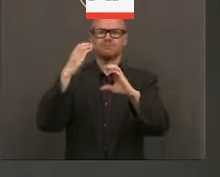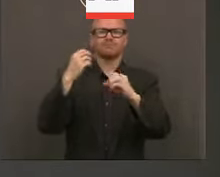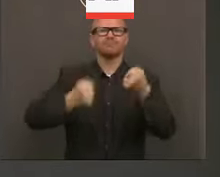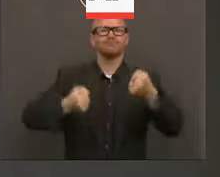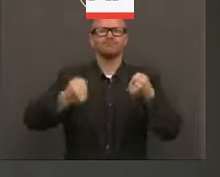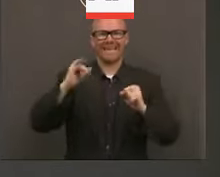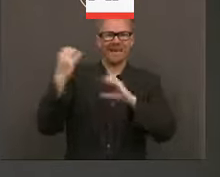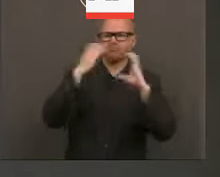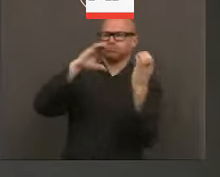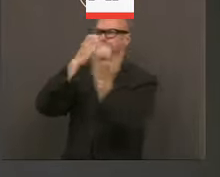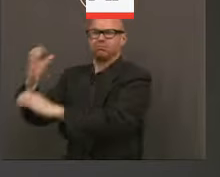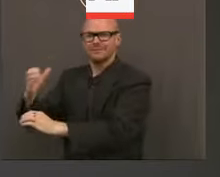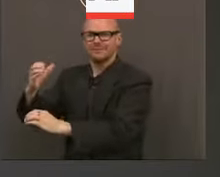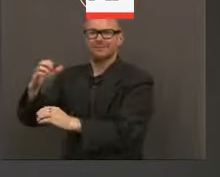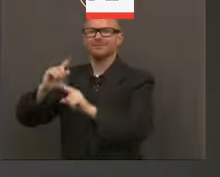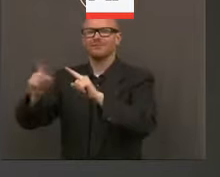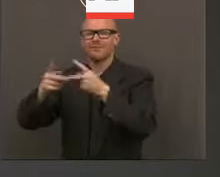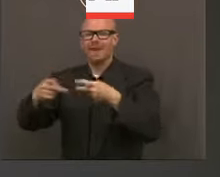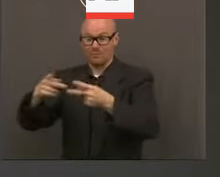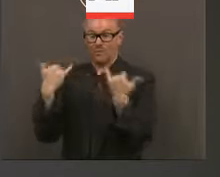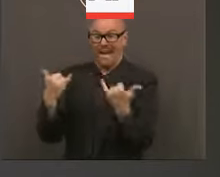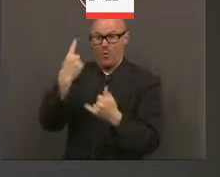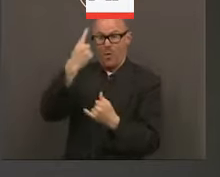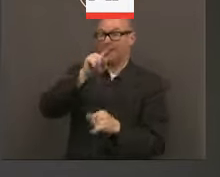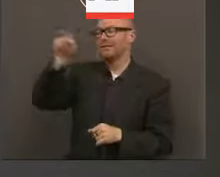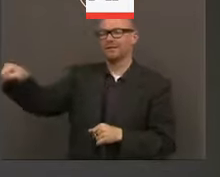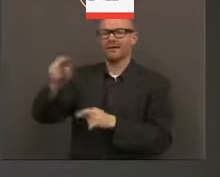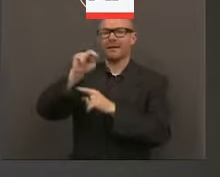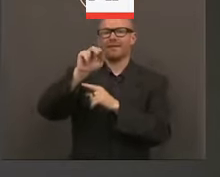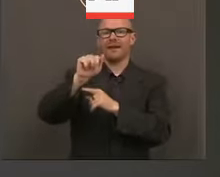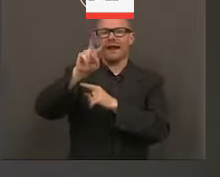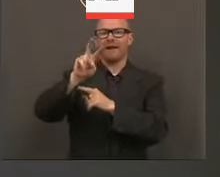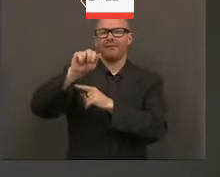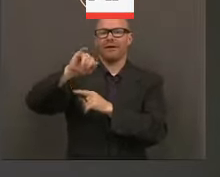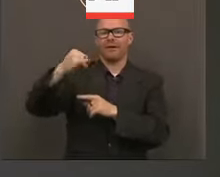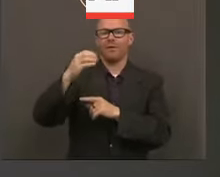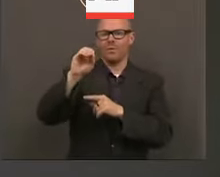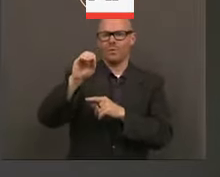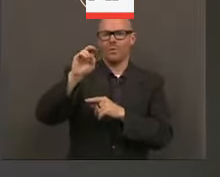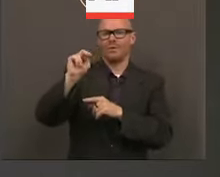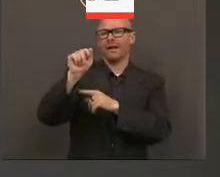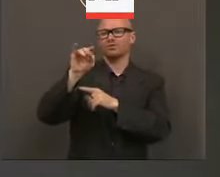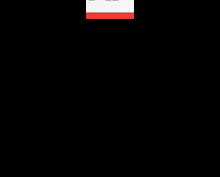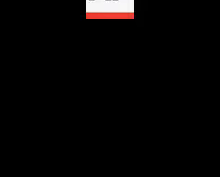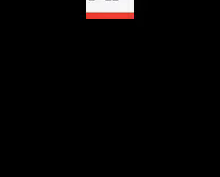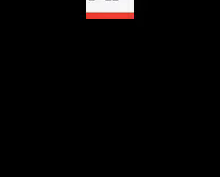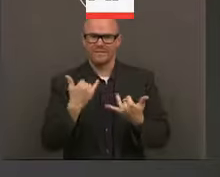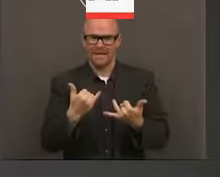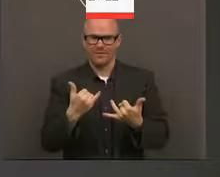For example, we've deployed one down to the Navajo Nation to help with their unique challenges there on the reservation.